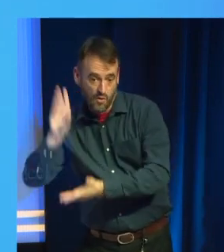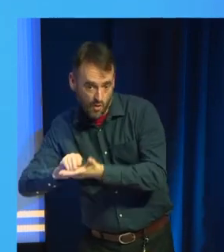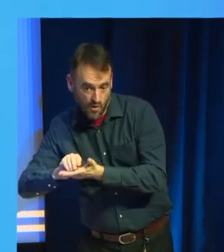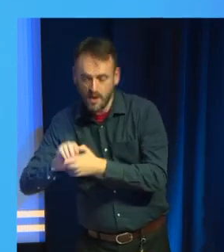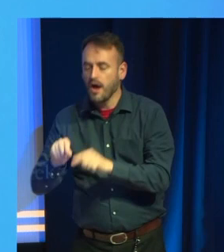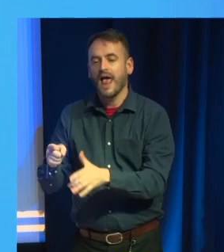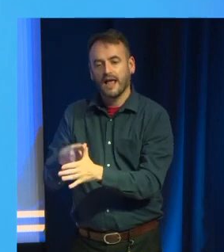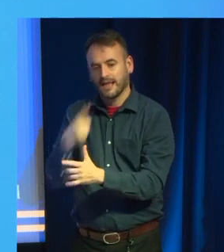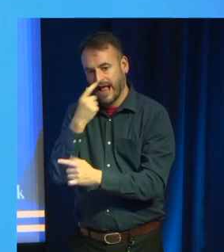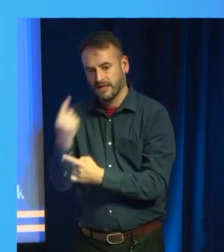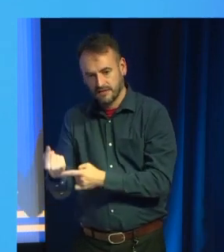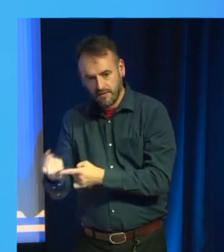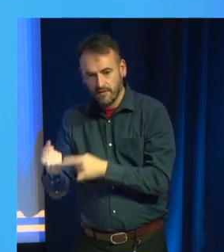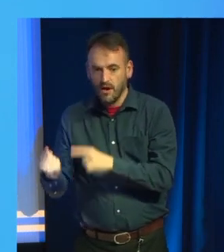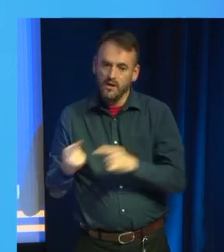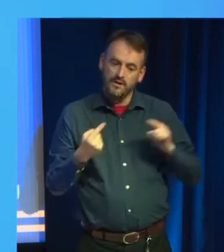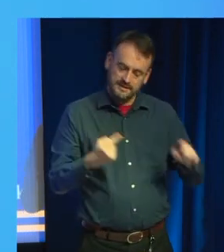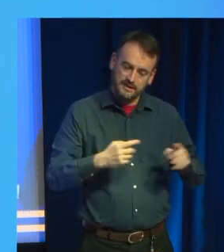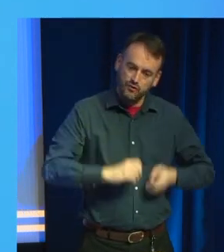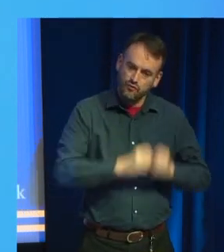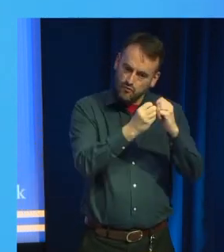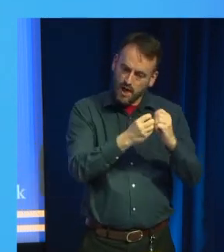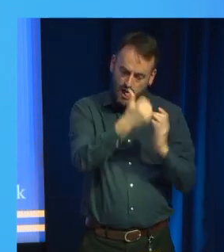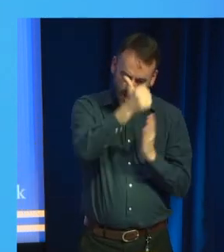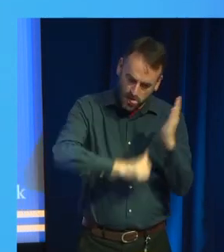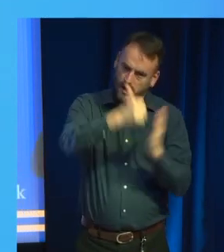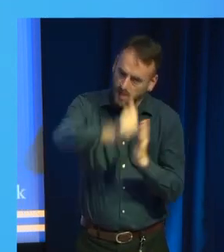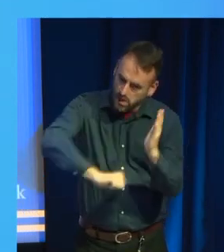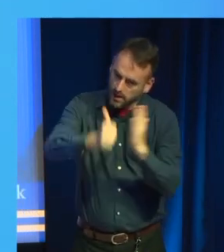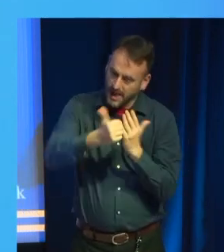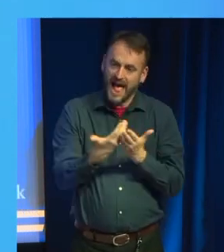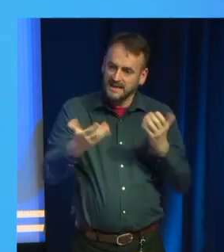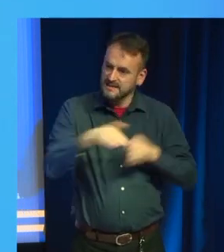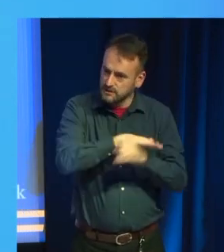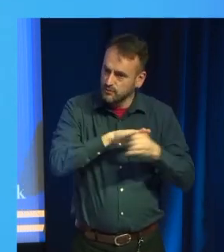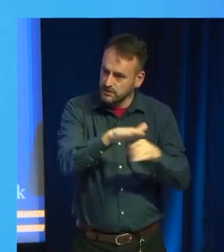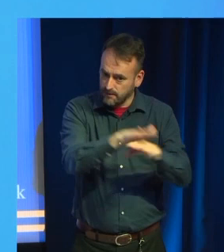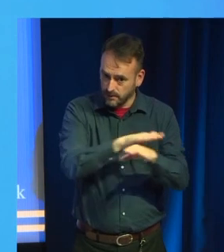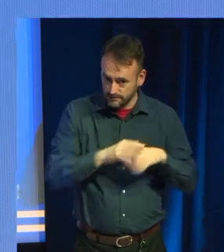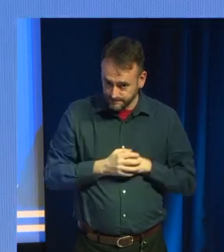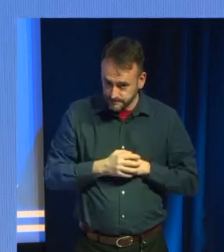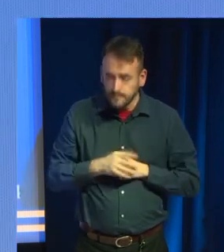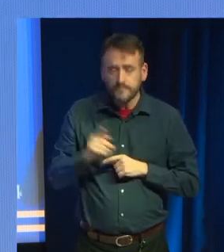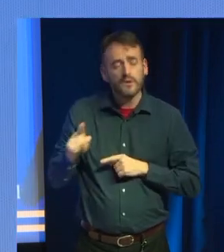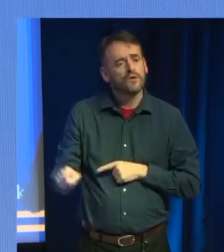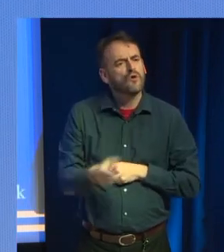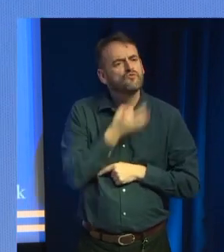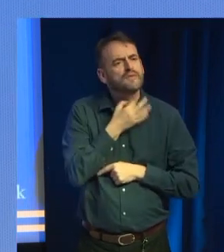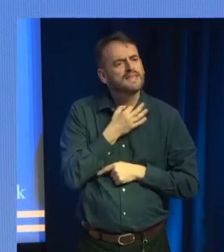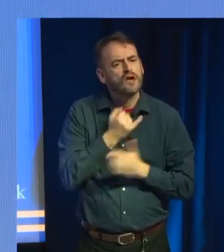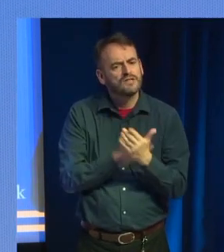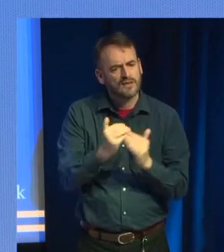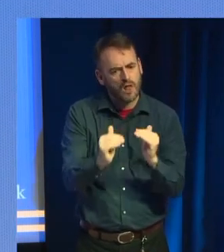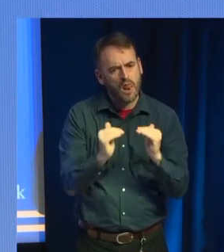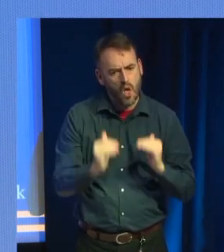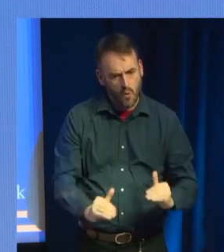words that cover every eventuality. There is a low risk of rejection. So, the way to do it is to write an Alexa app that